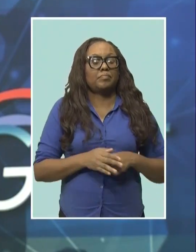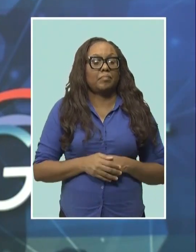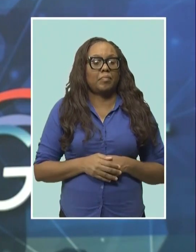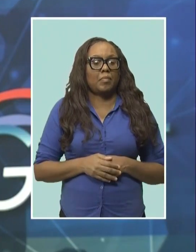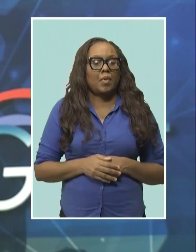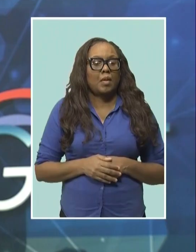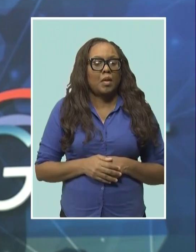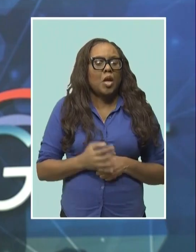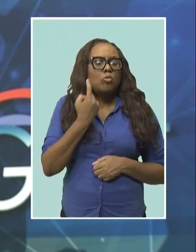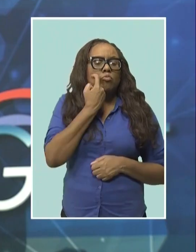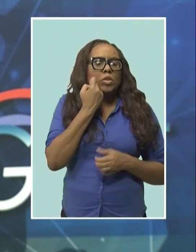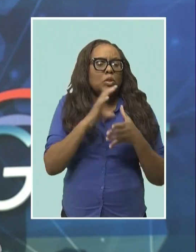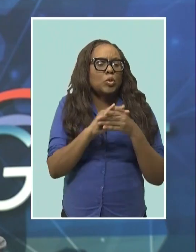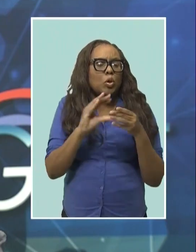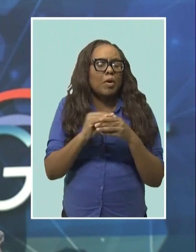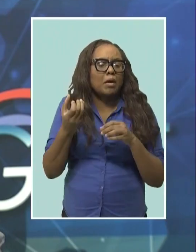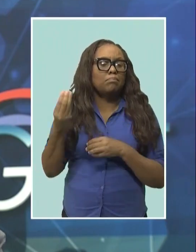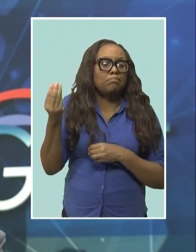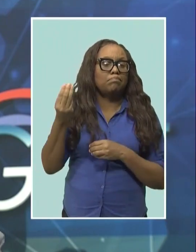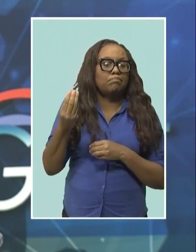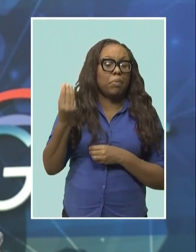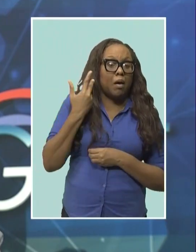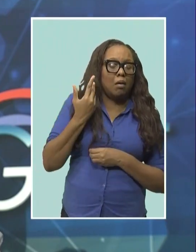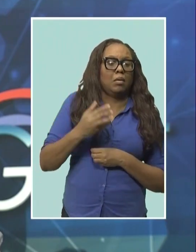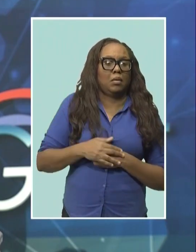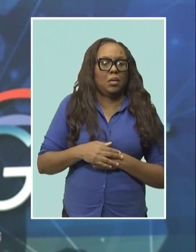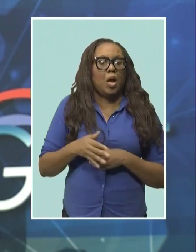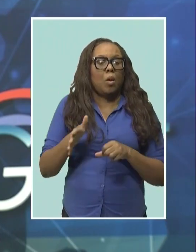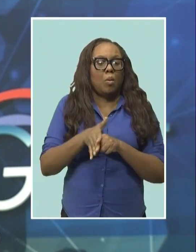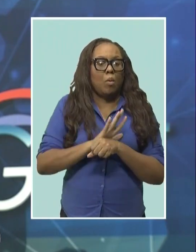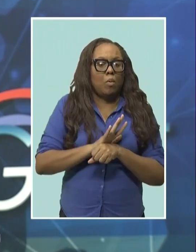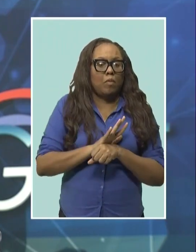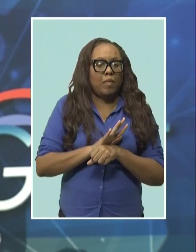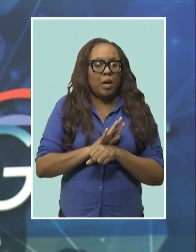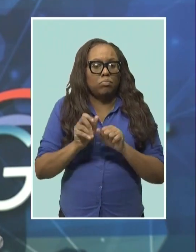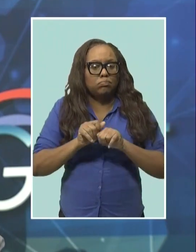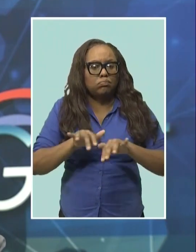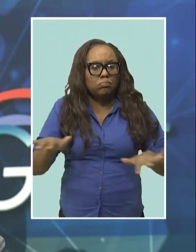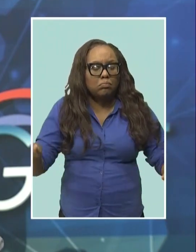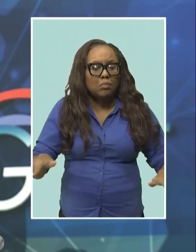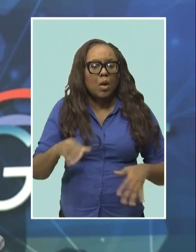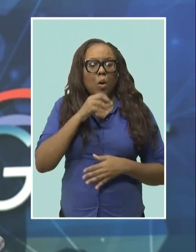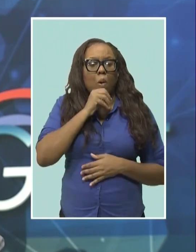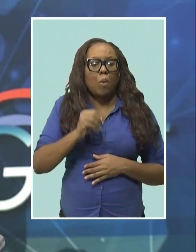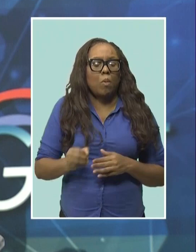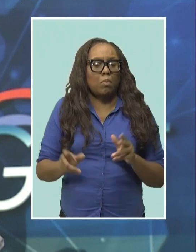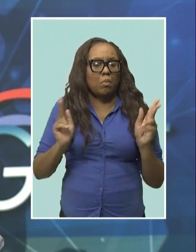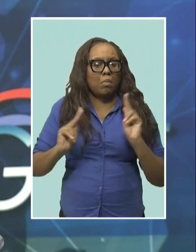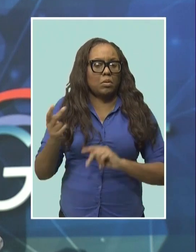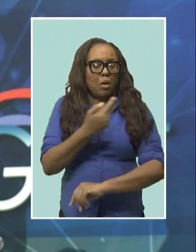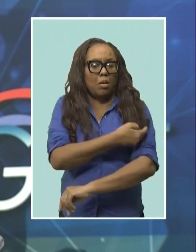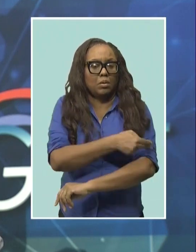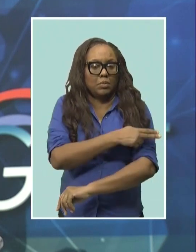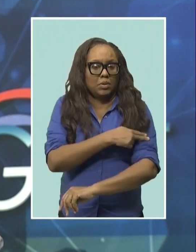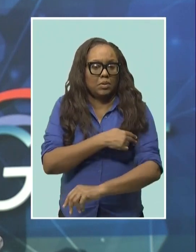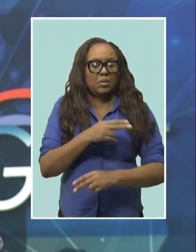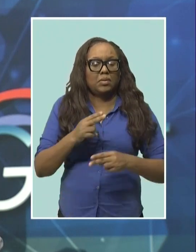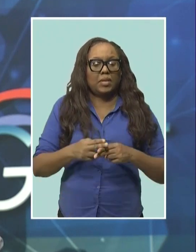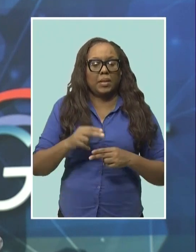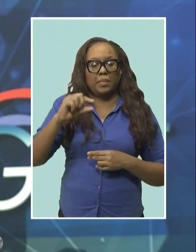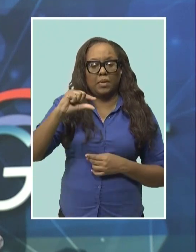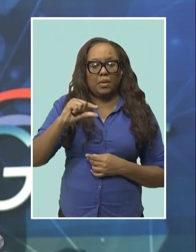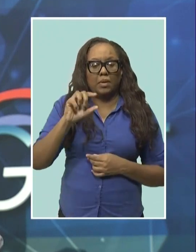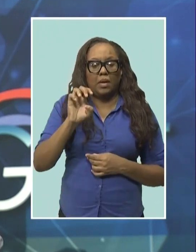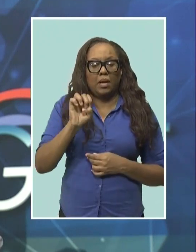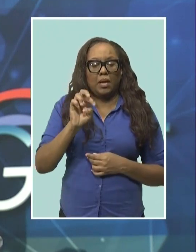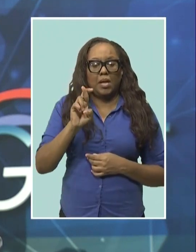There is a COVID-19 outbreak at the Geriatric Hospital on Beckels Road in St. Michael. That's according to the Ministry of Health and Wellness, which has advised that,